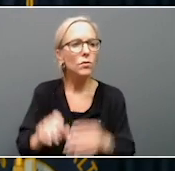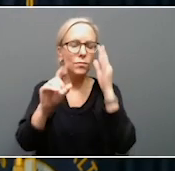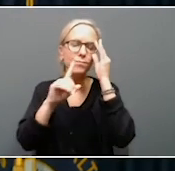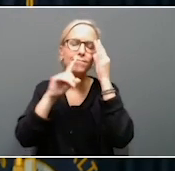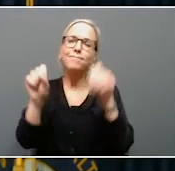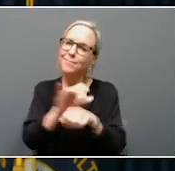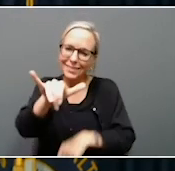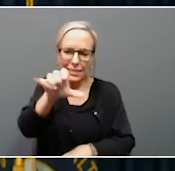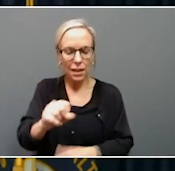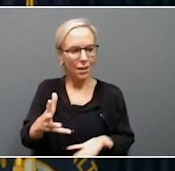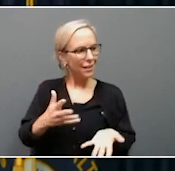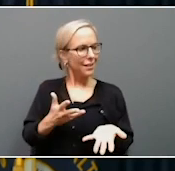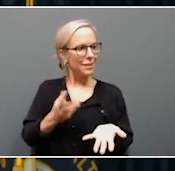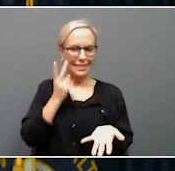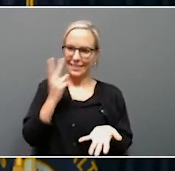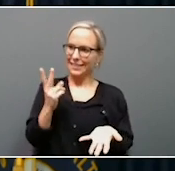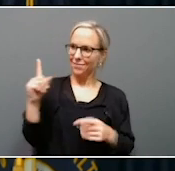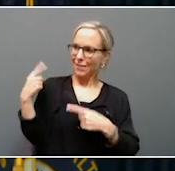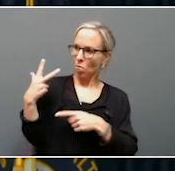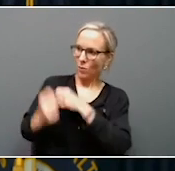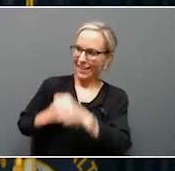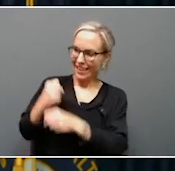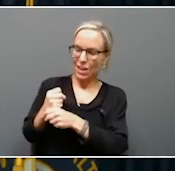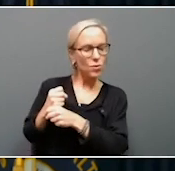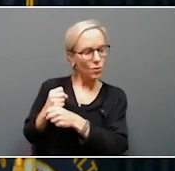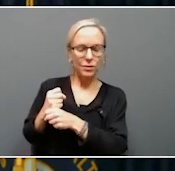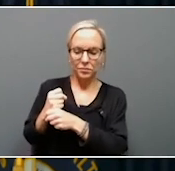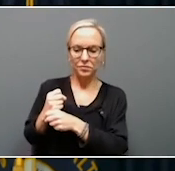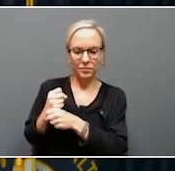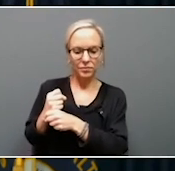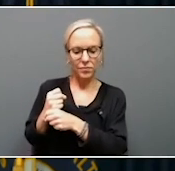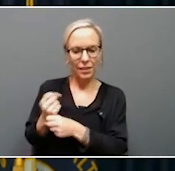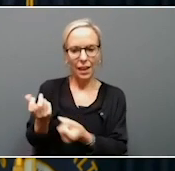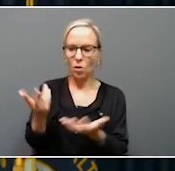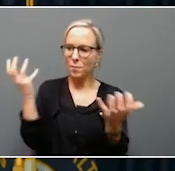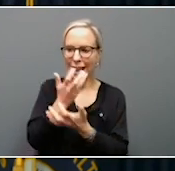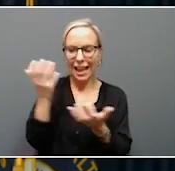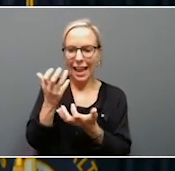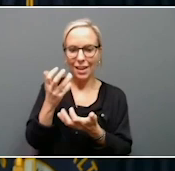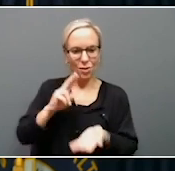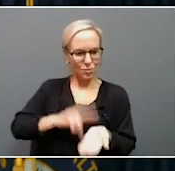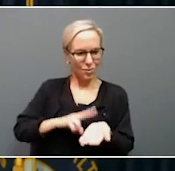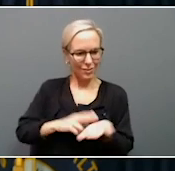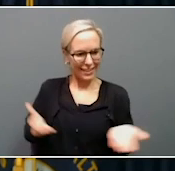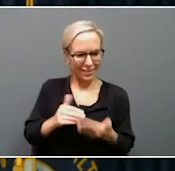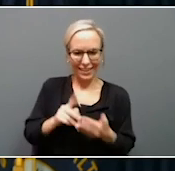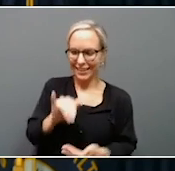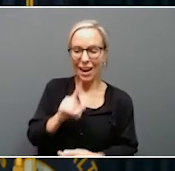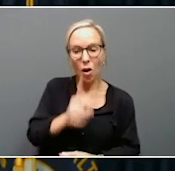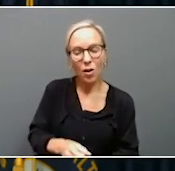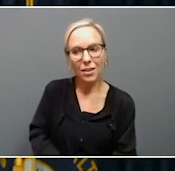I mean, my goodness, we've seen in the last three years how amazing our nurses here in Kentucky are, how